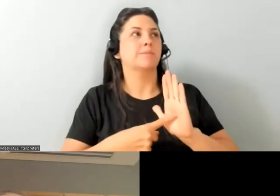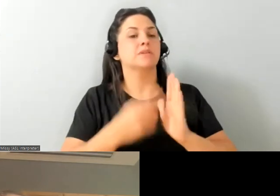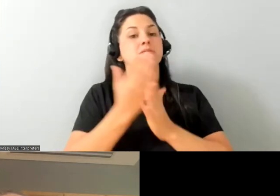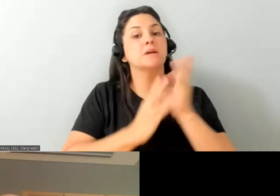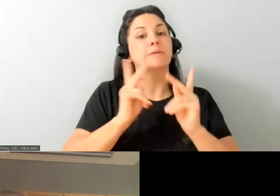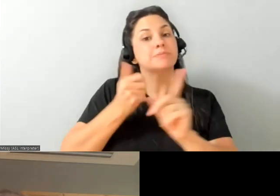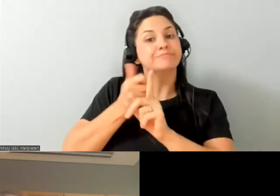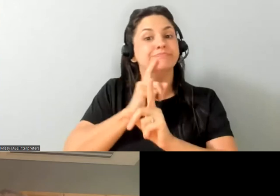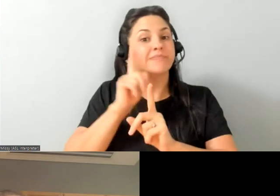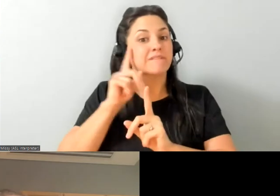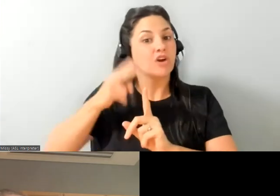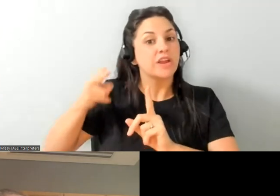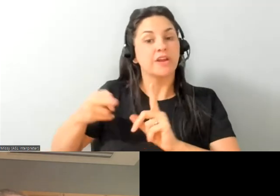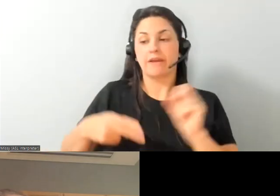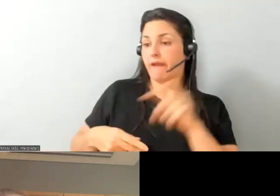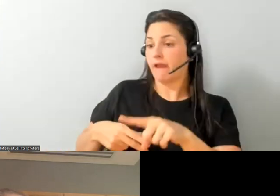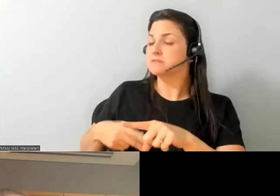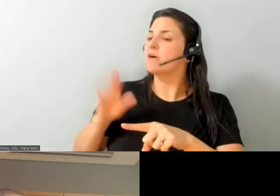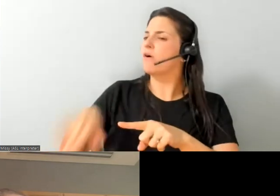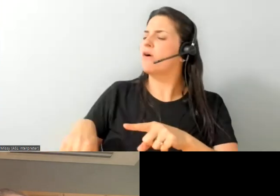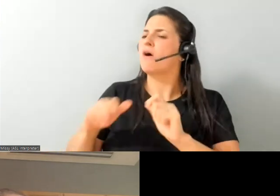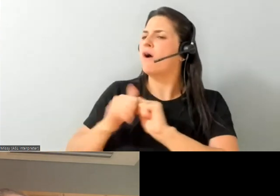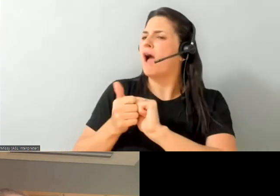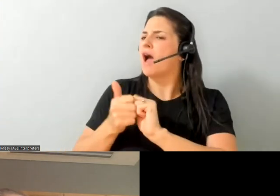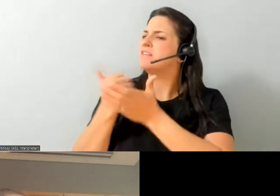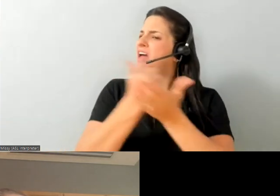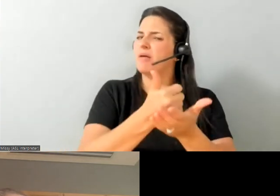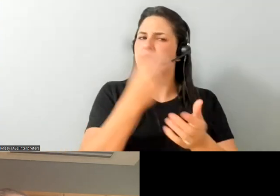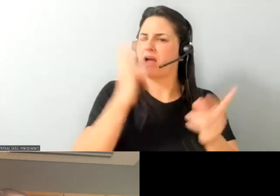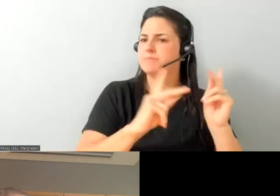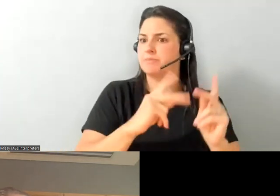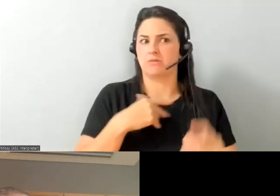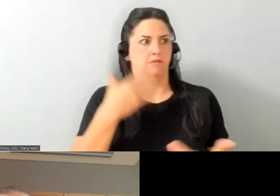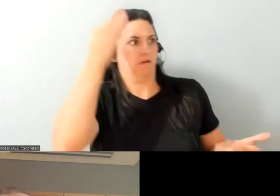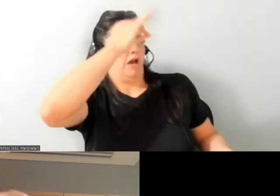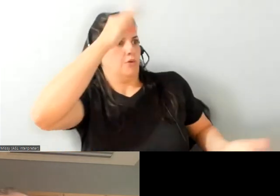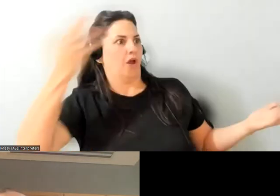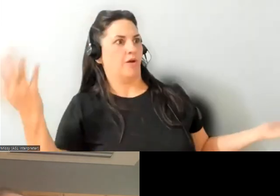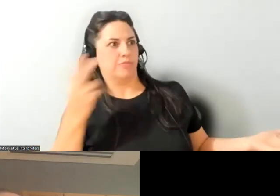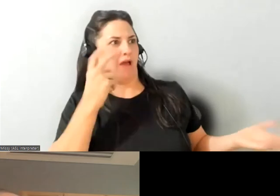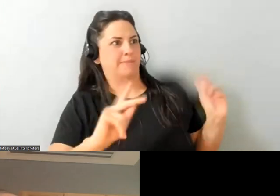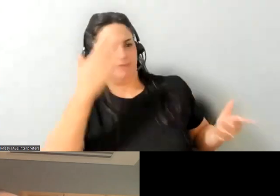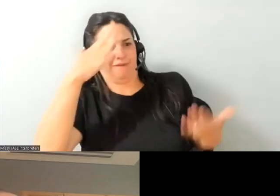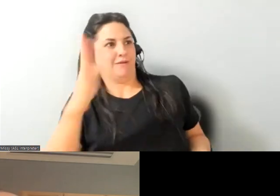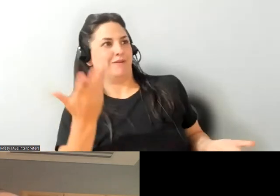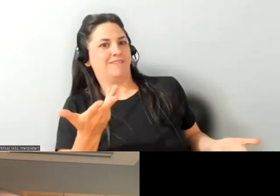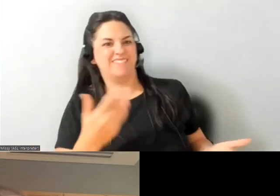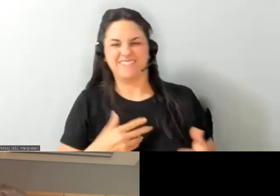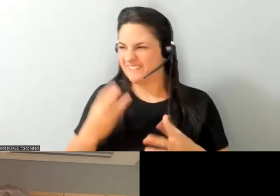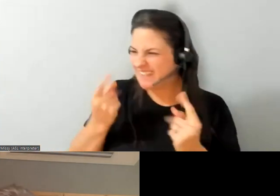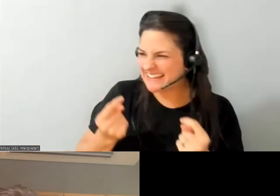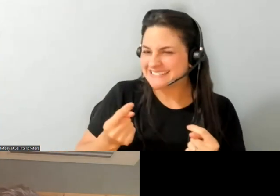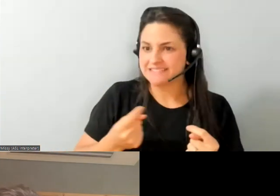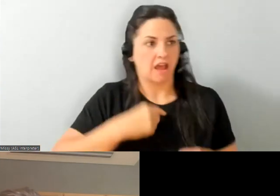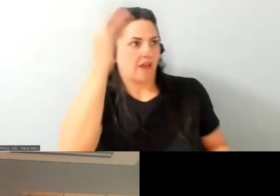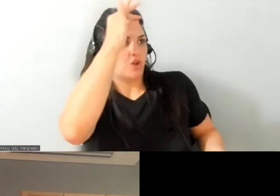or hard of hearing being asked yeah so how does that work for blind people i don't know um what i've no